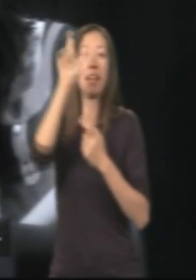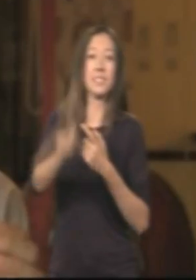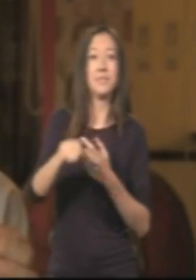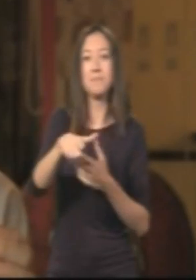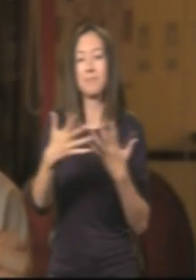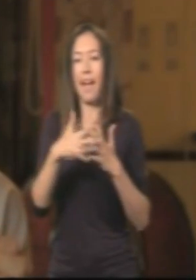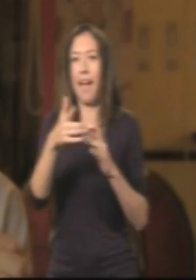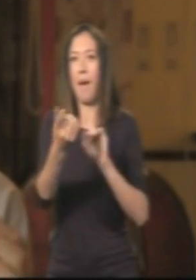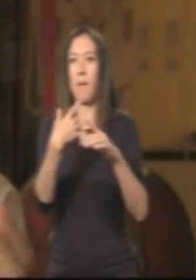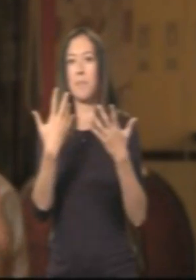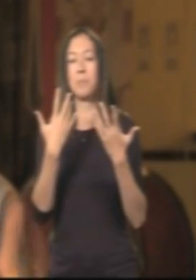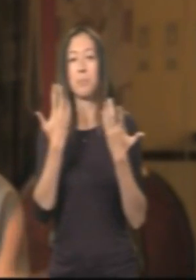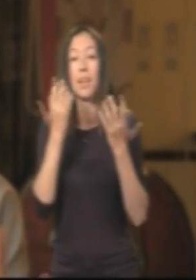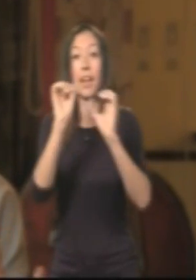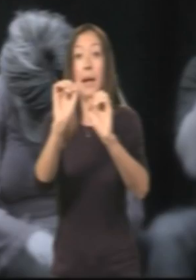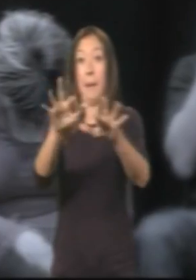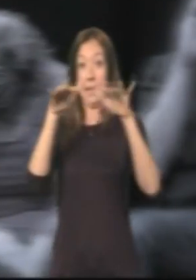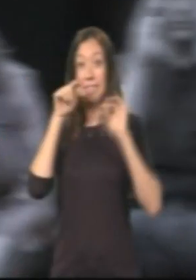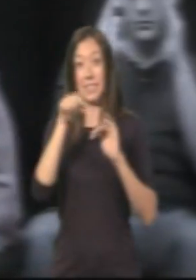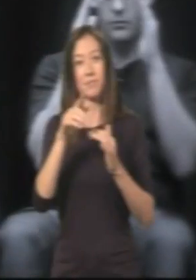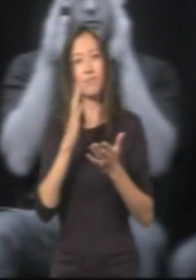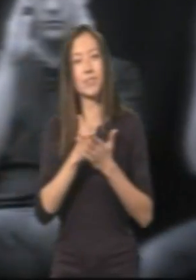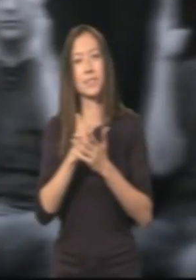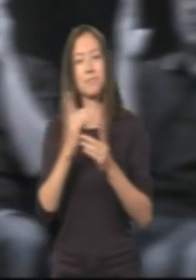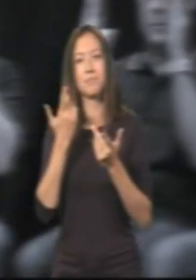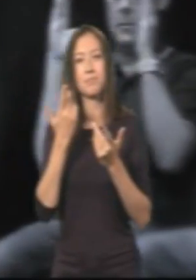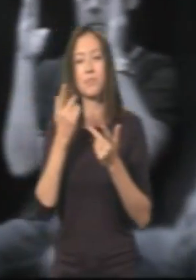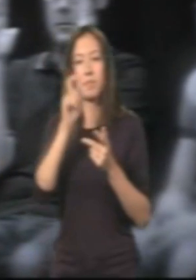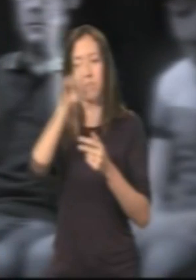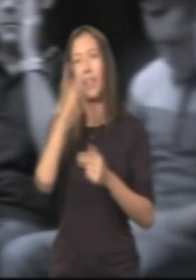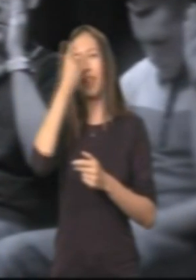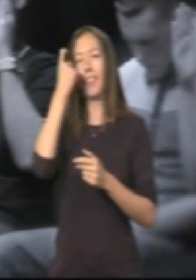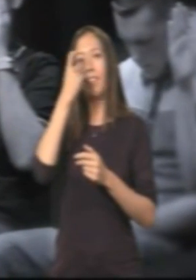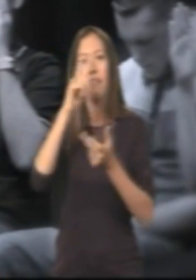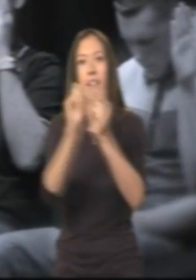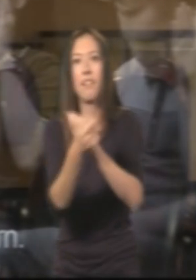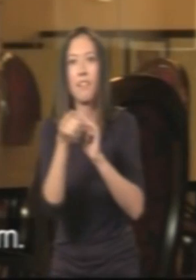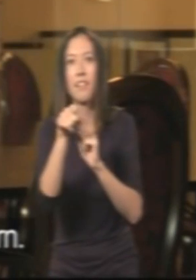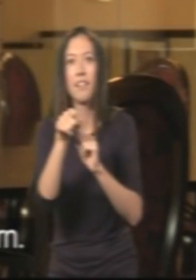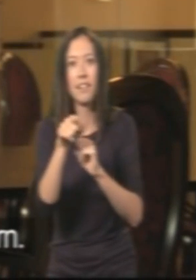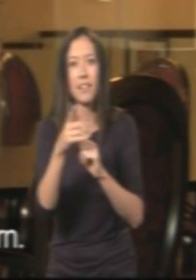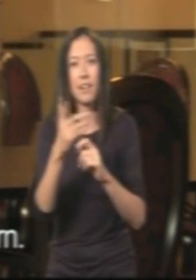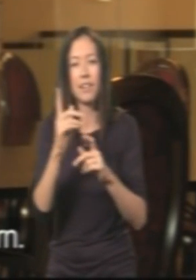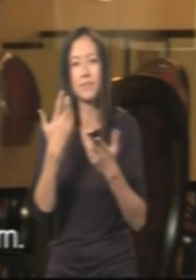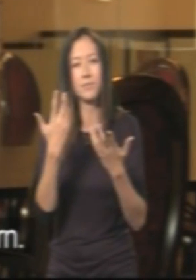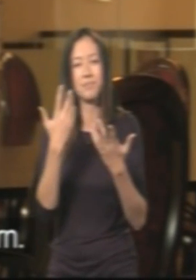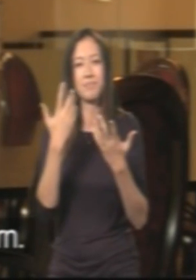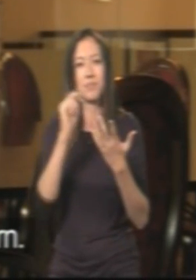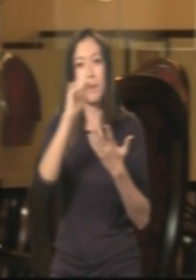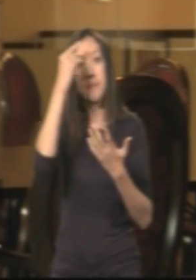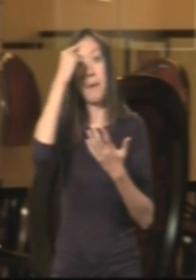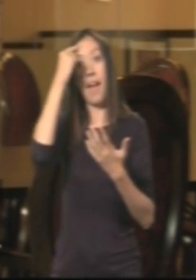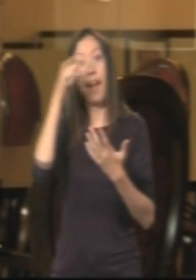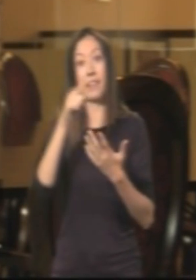person, how they respond. Hypnosis is basically a form of interrupting a person's thought pattern.